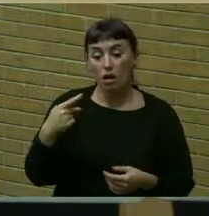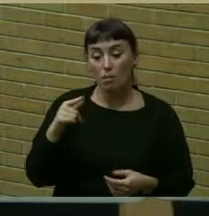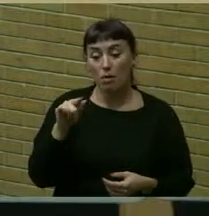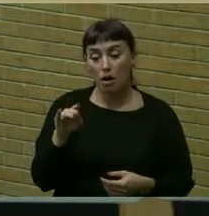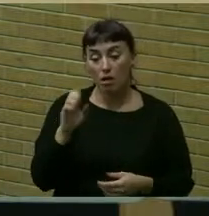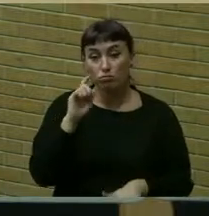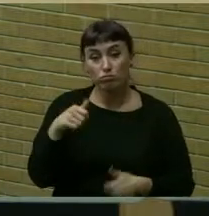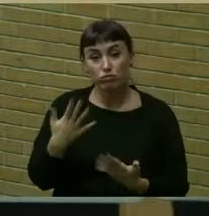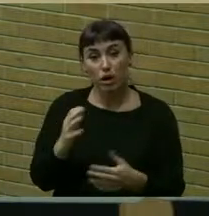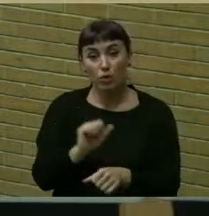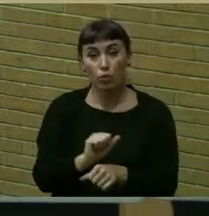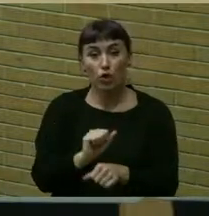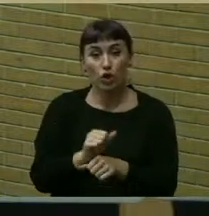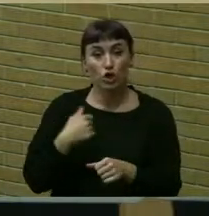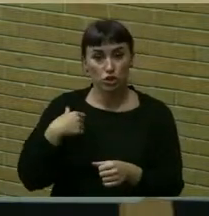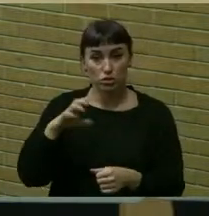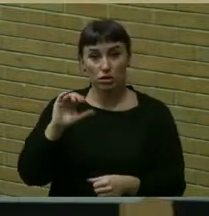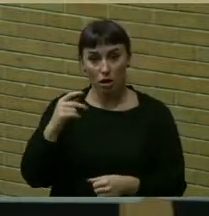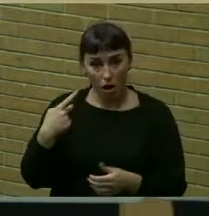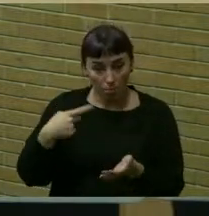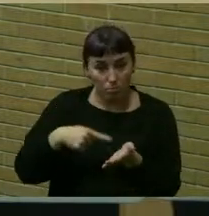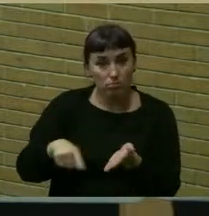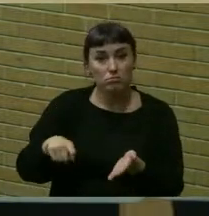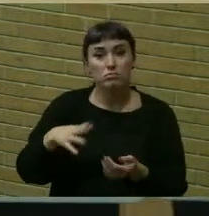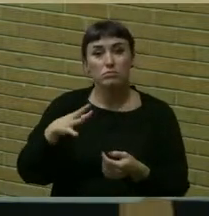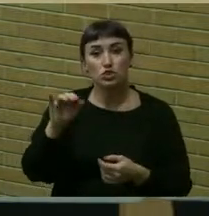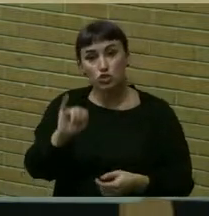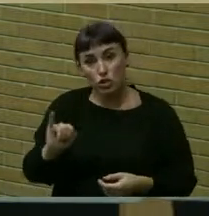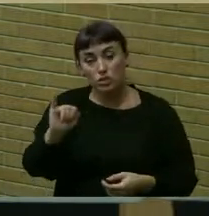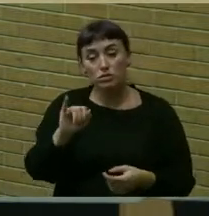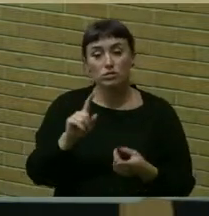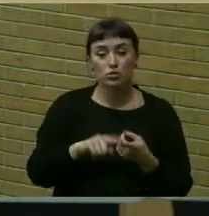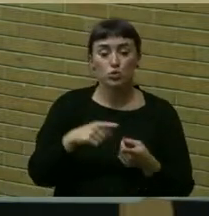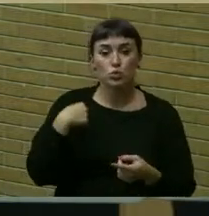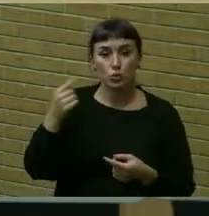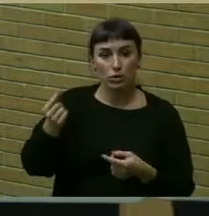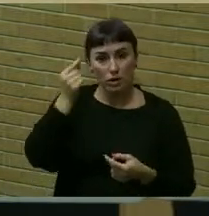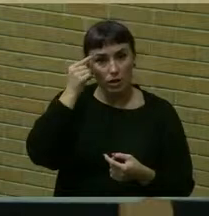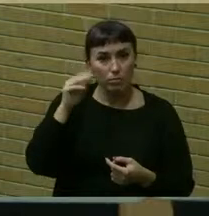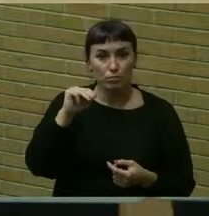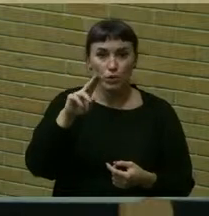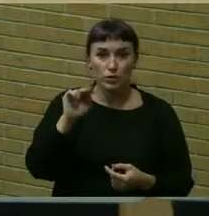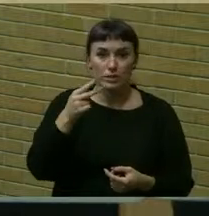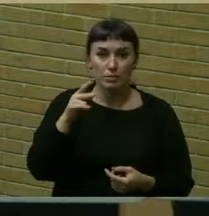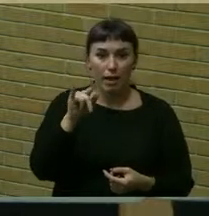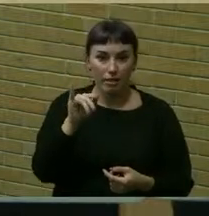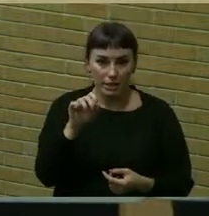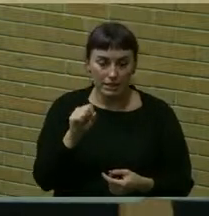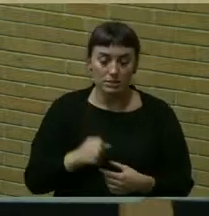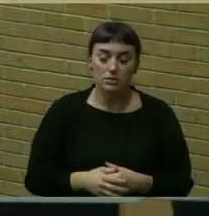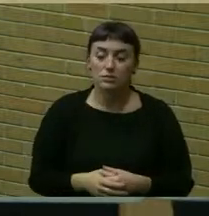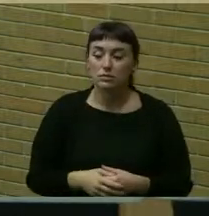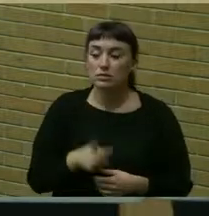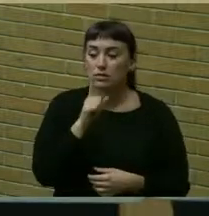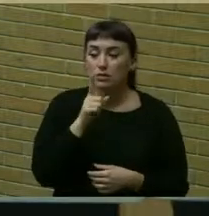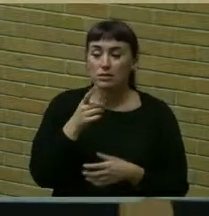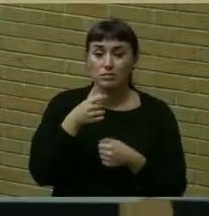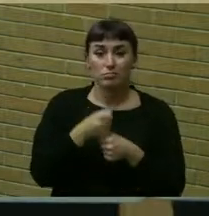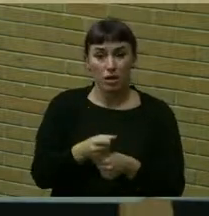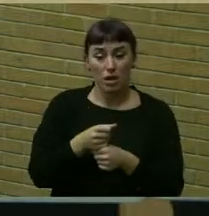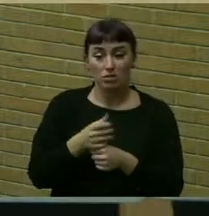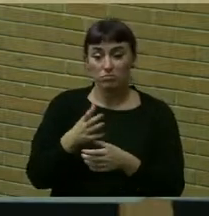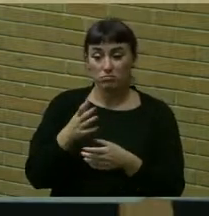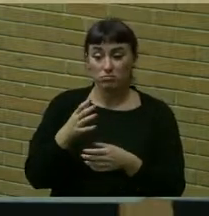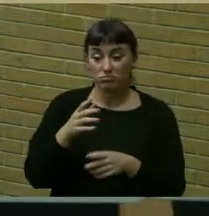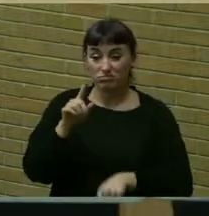provides workers compensation insurance to municipalities it is made up of